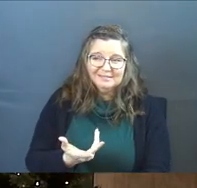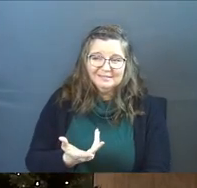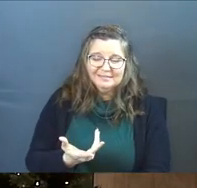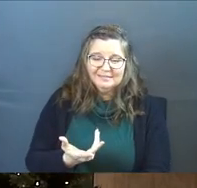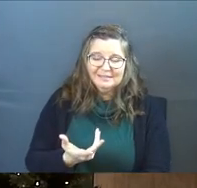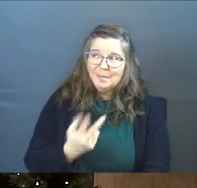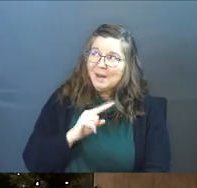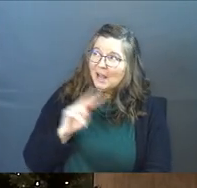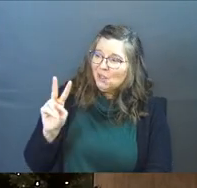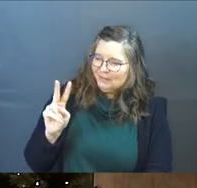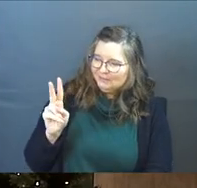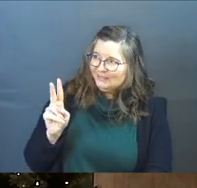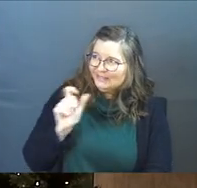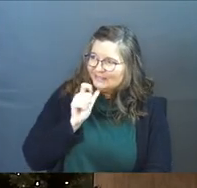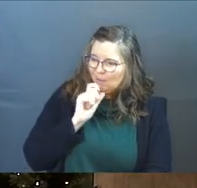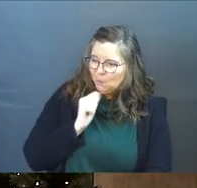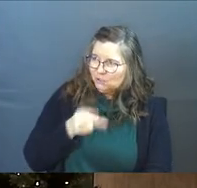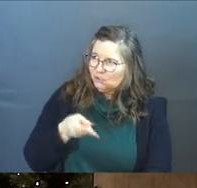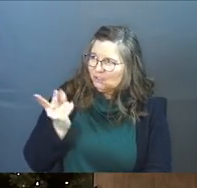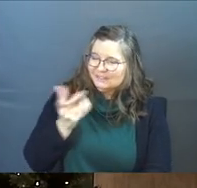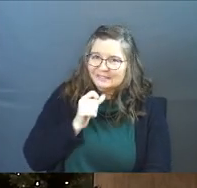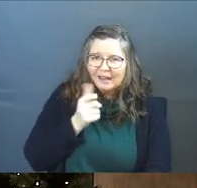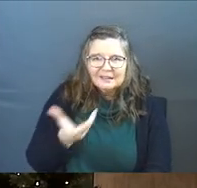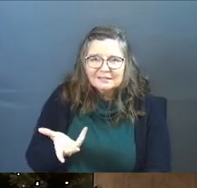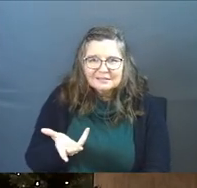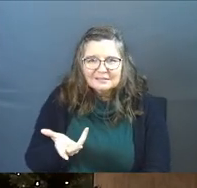And he's like, but I look at this wall and it's not orange.